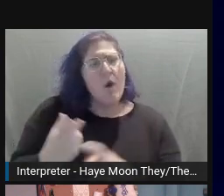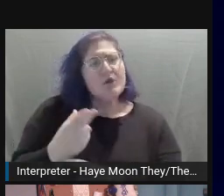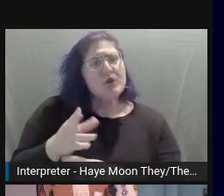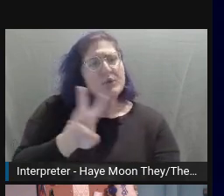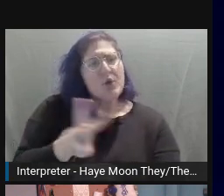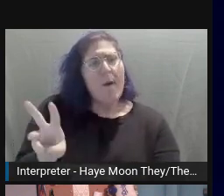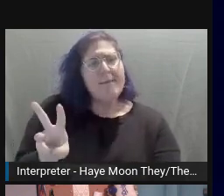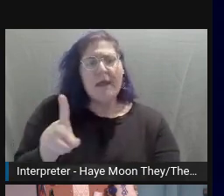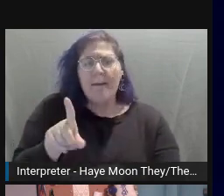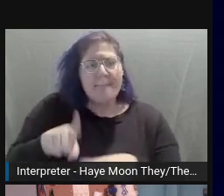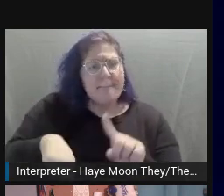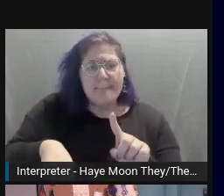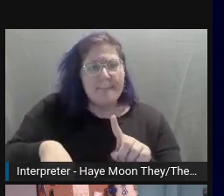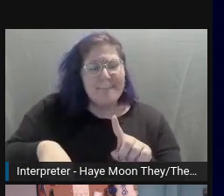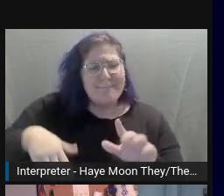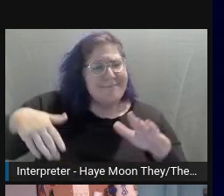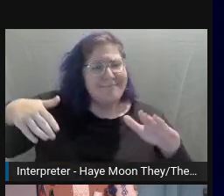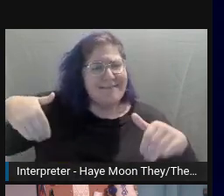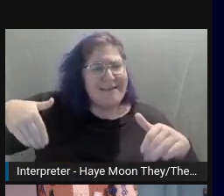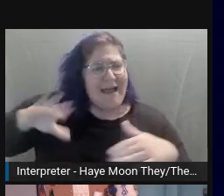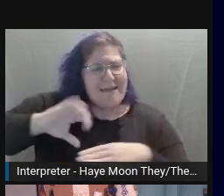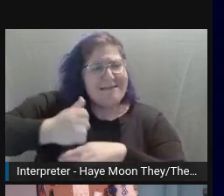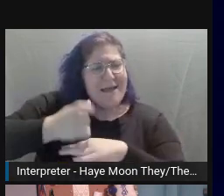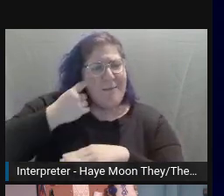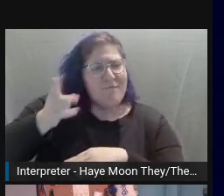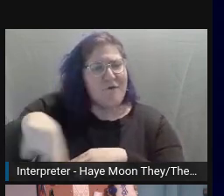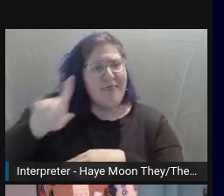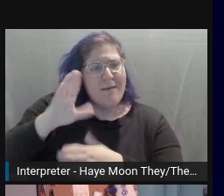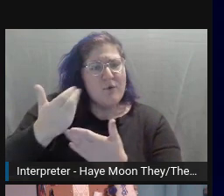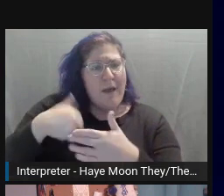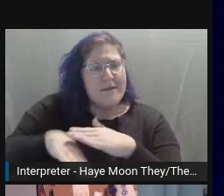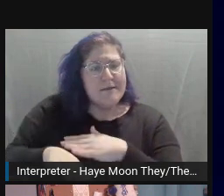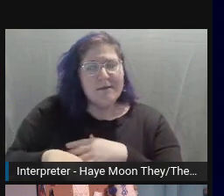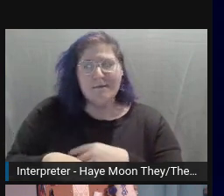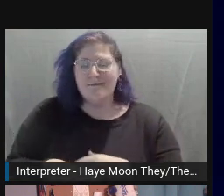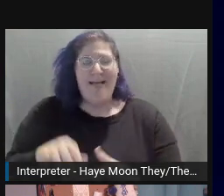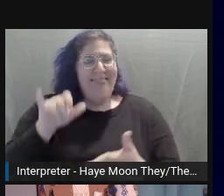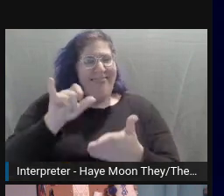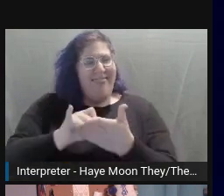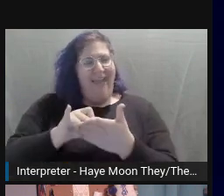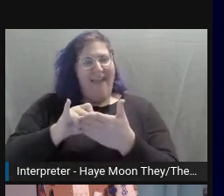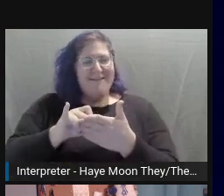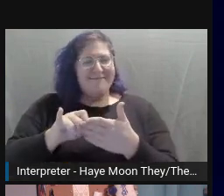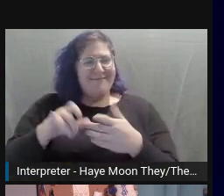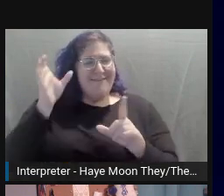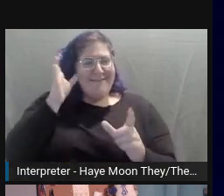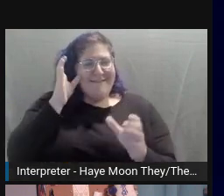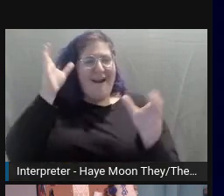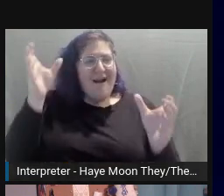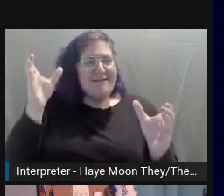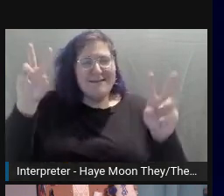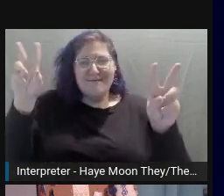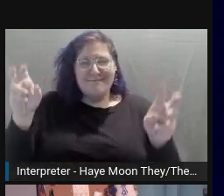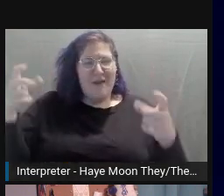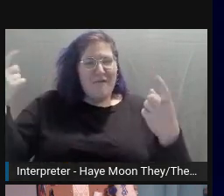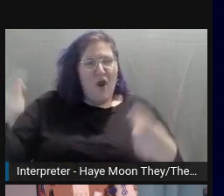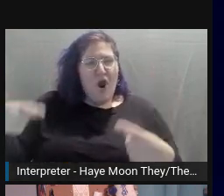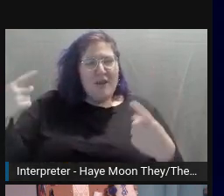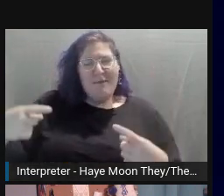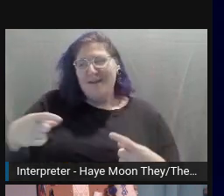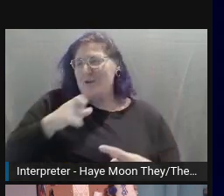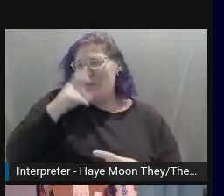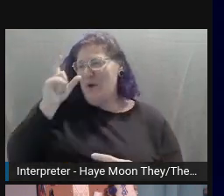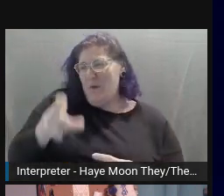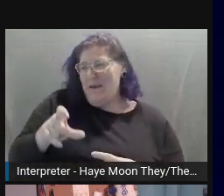The demographic argument is never valid. If there are people out there who are blind and hunting, and there are with adaptive